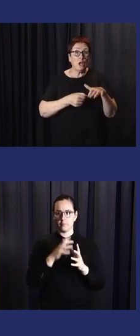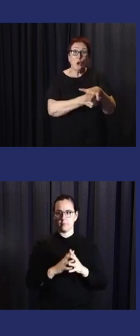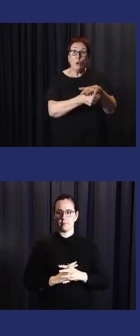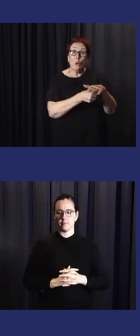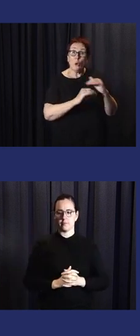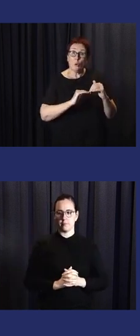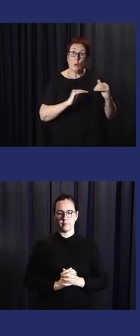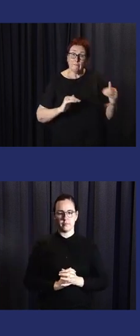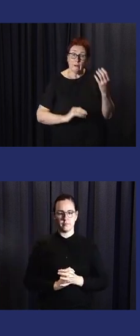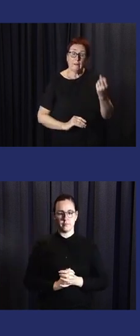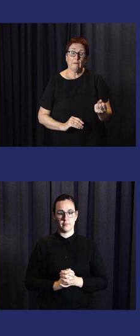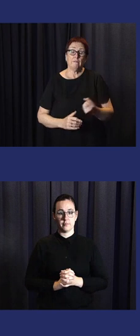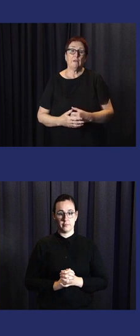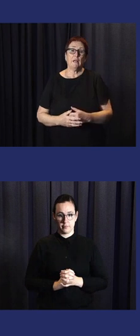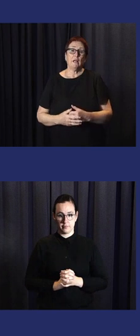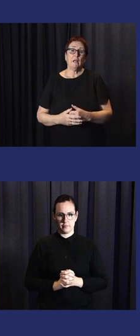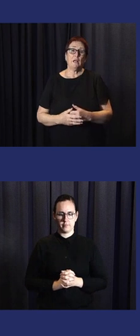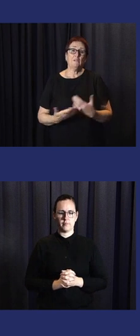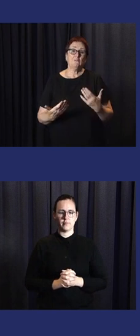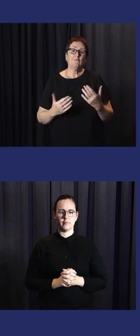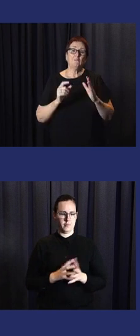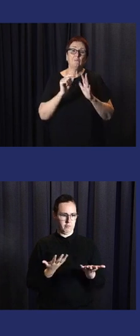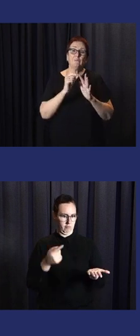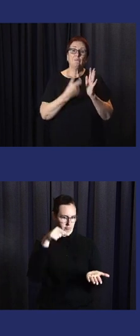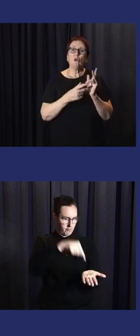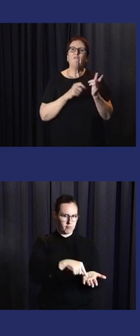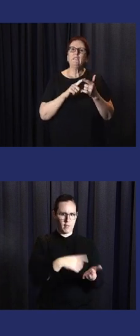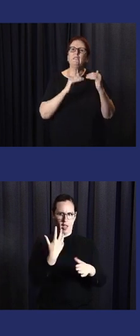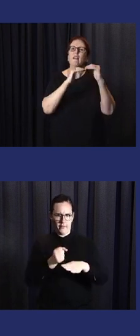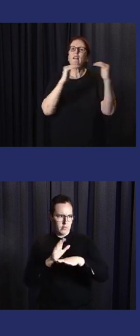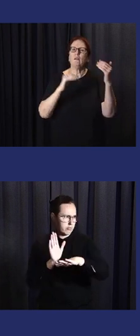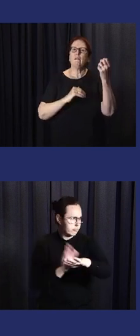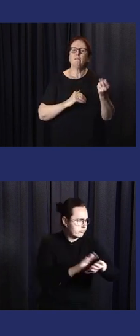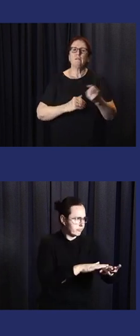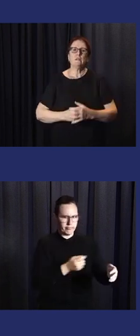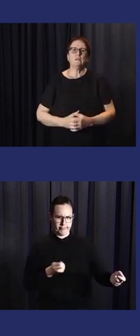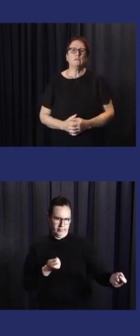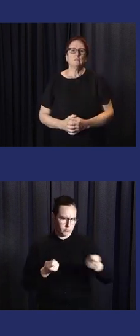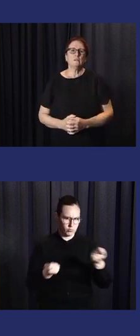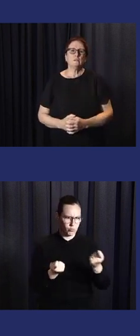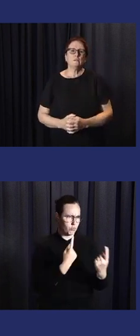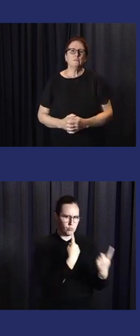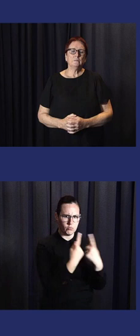At the center, we have the center steering committee for natural disaster. And at the local level, we have a